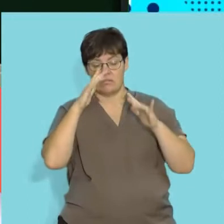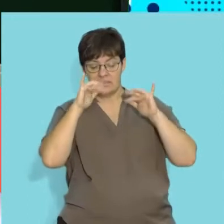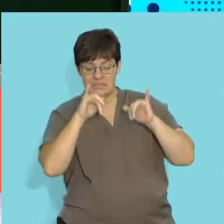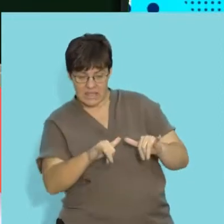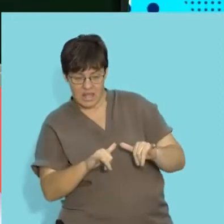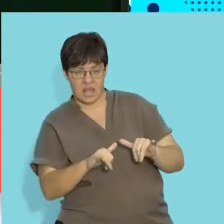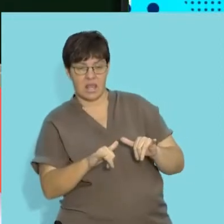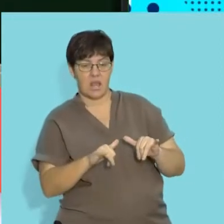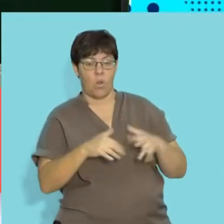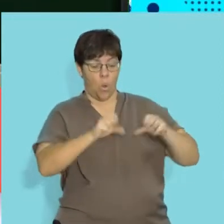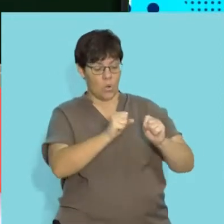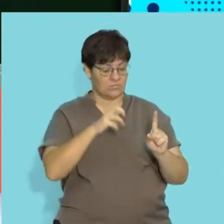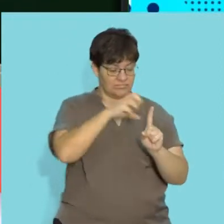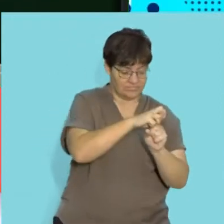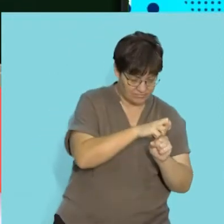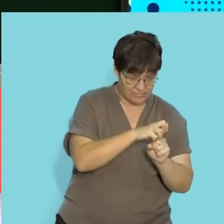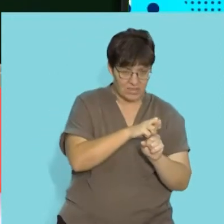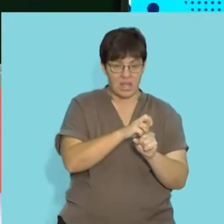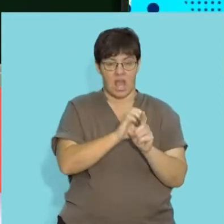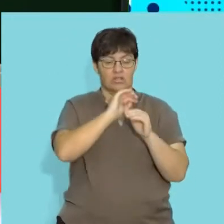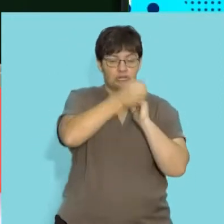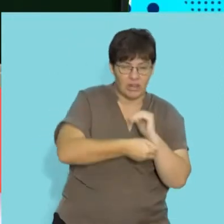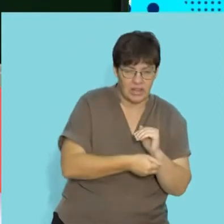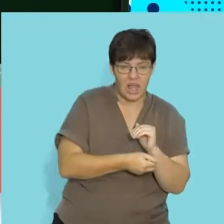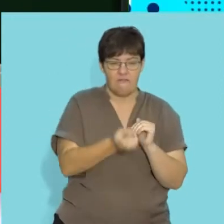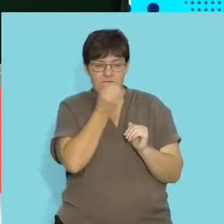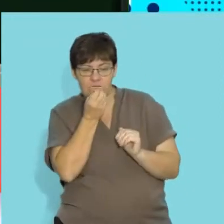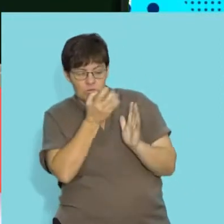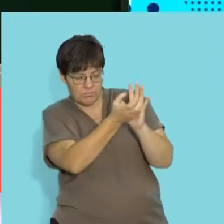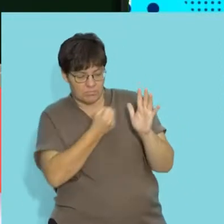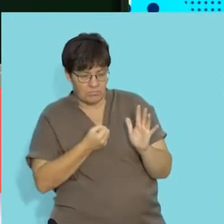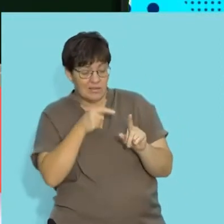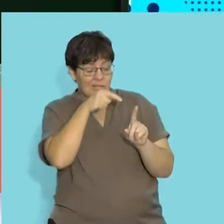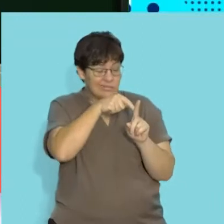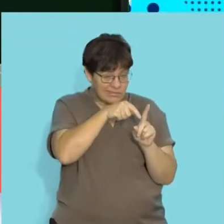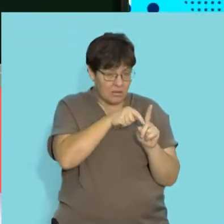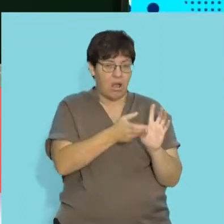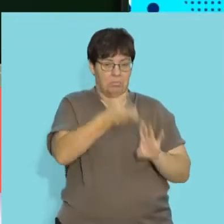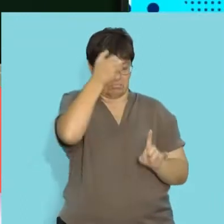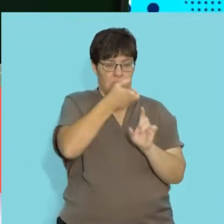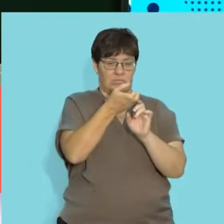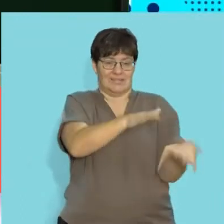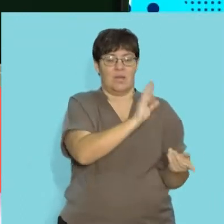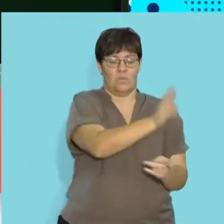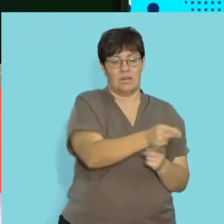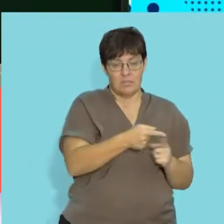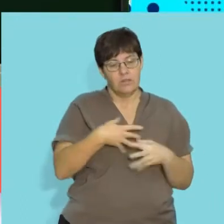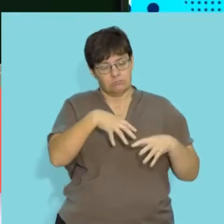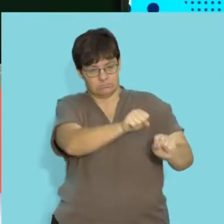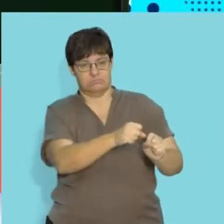lives on a host, accesses nutrients and shelter and causes harm to that host.